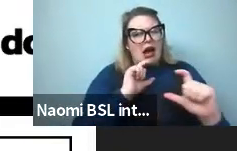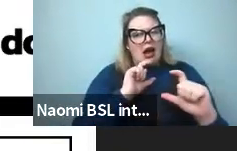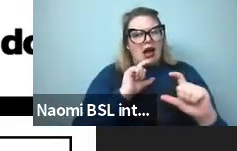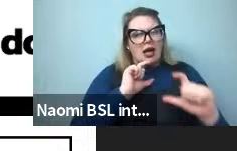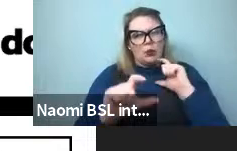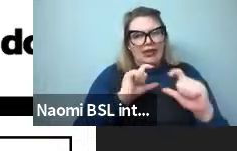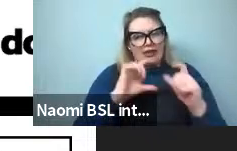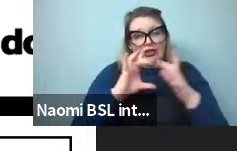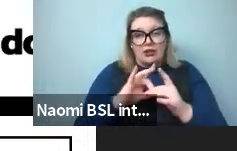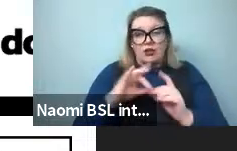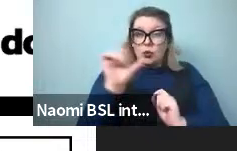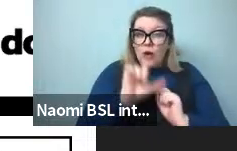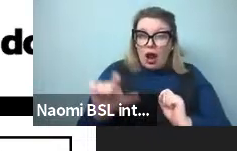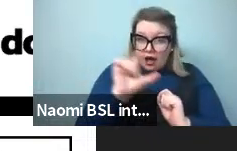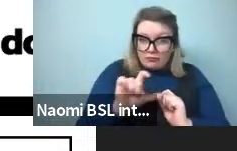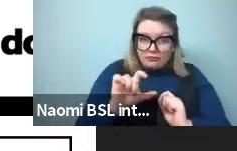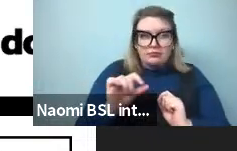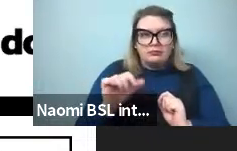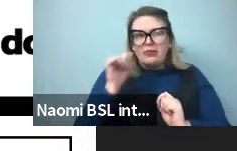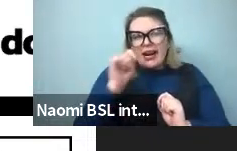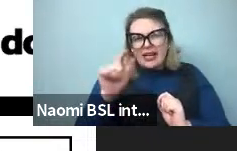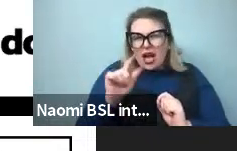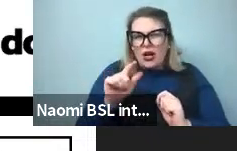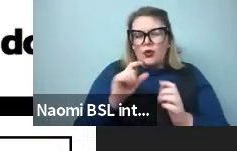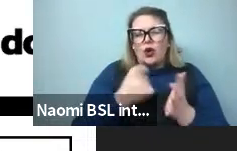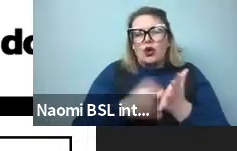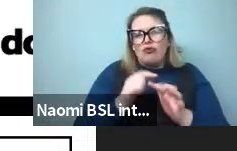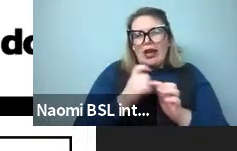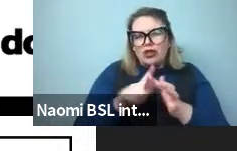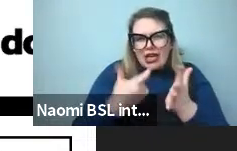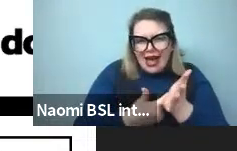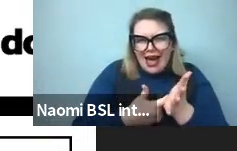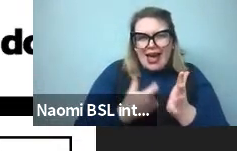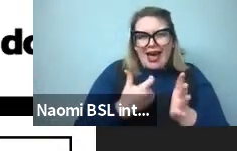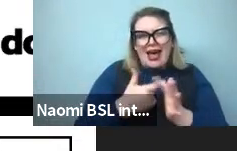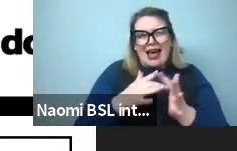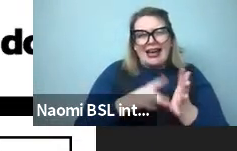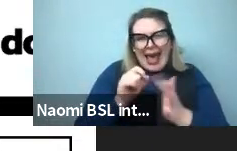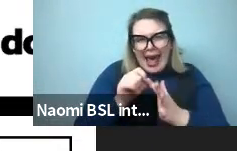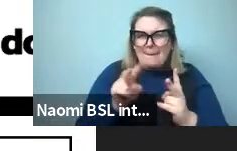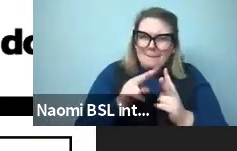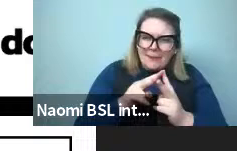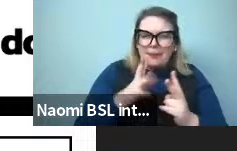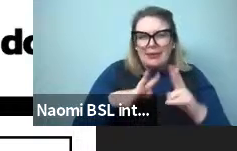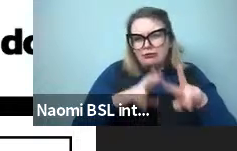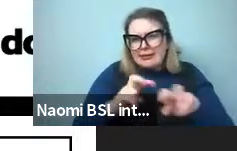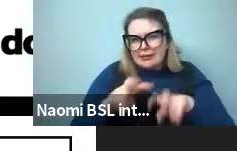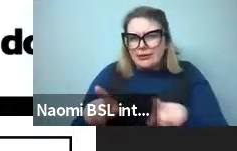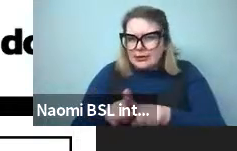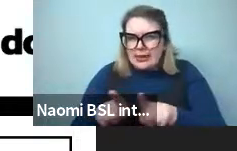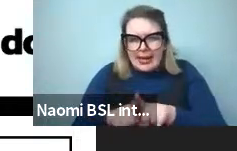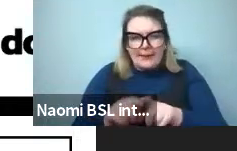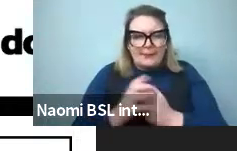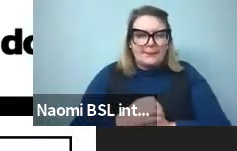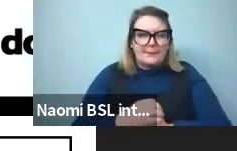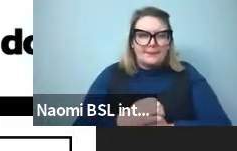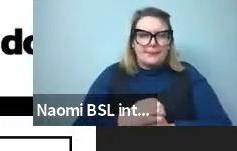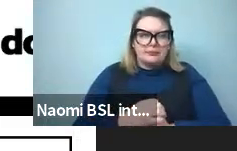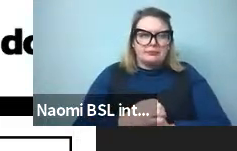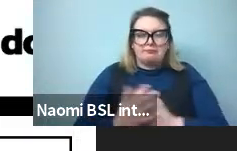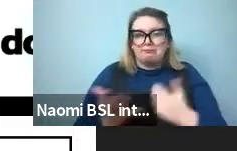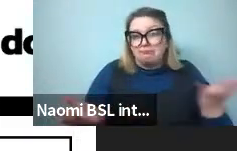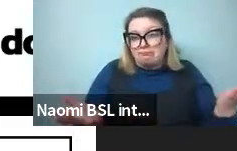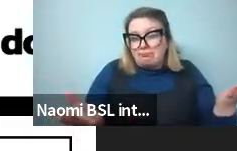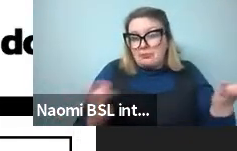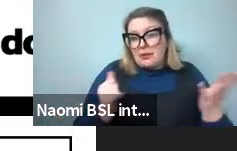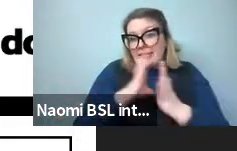Terry Regeer's group and Charles Kemp. So the idea here is that I have a color that